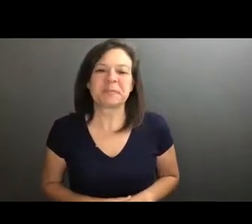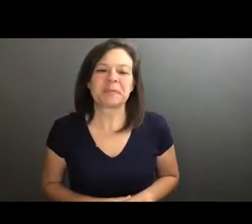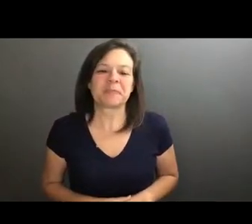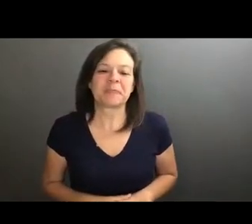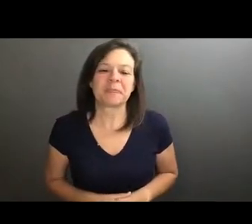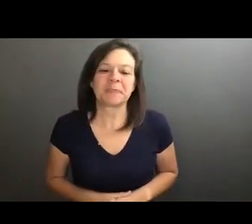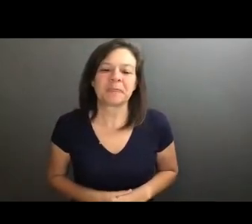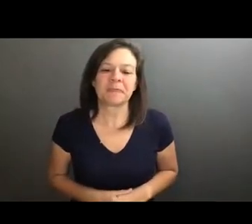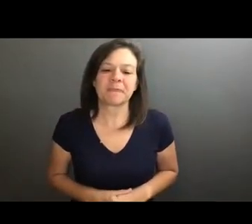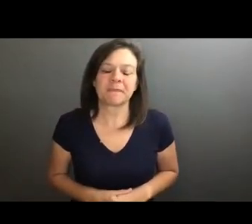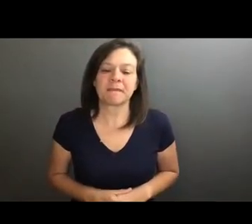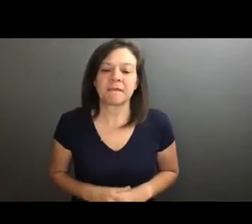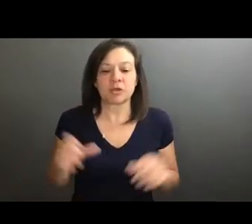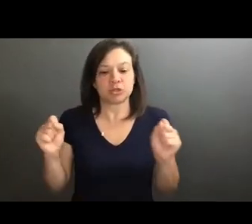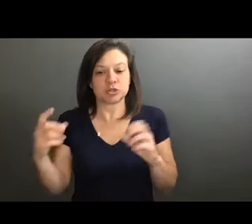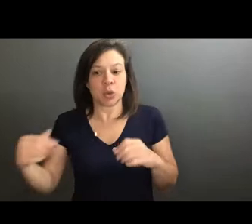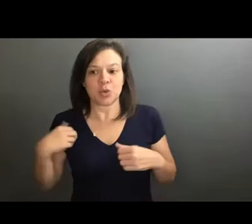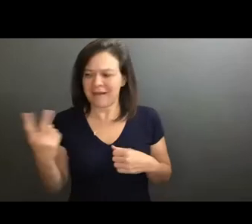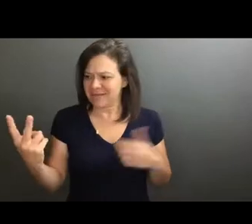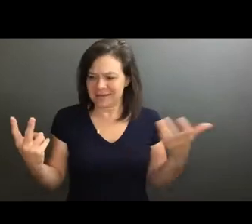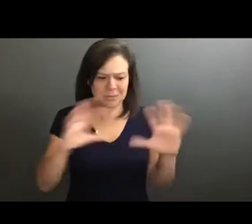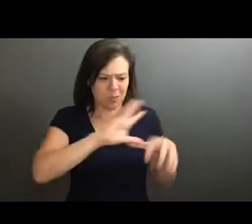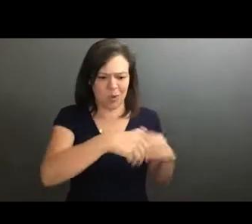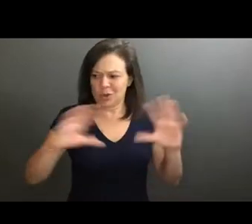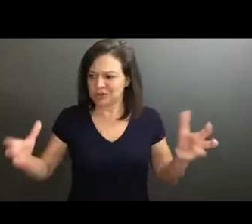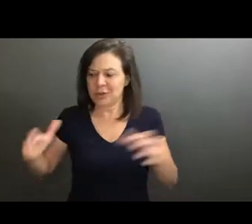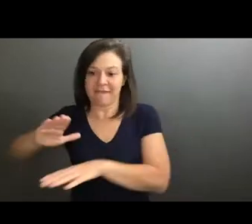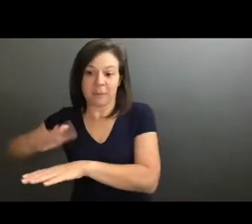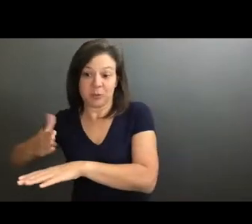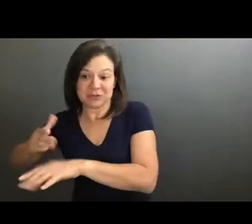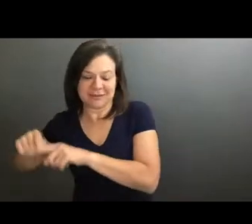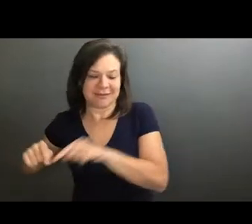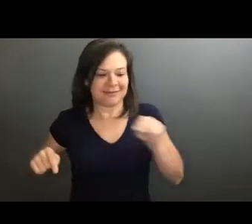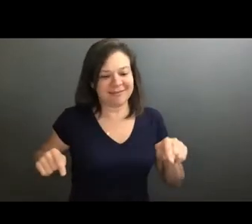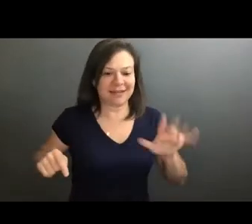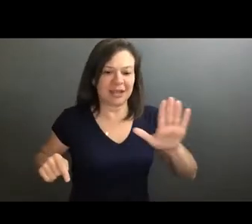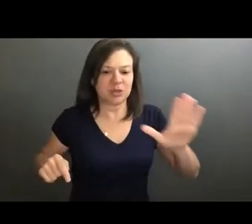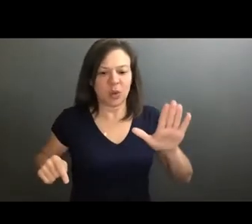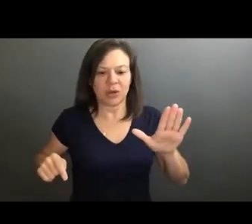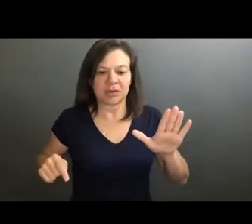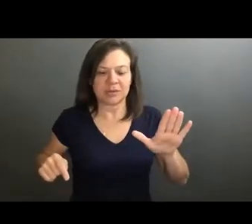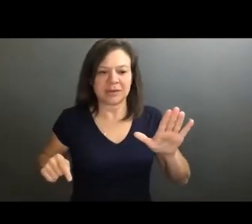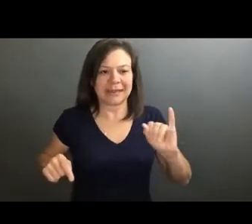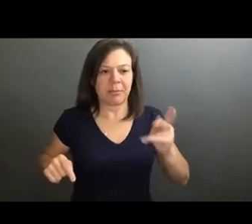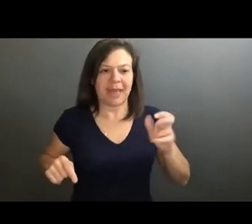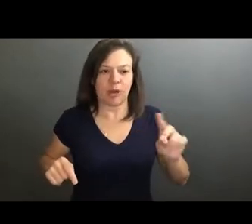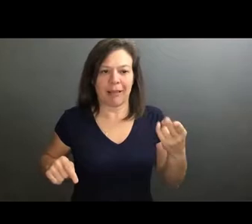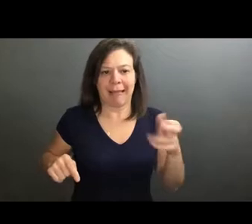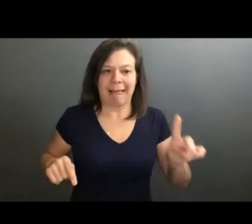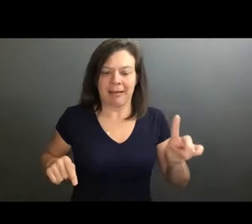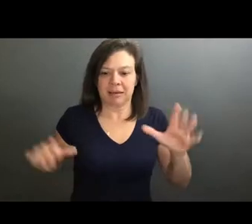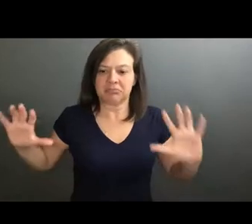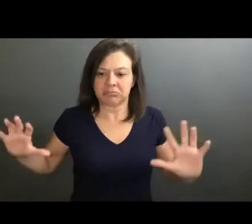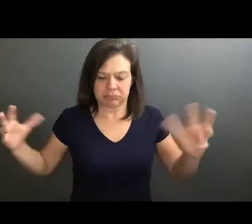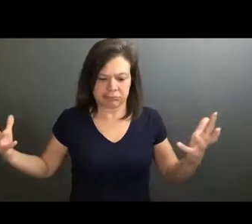so much. have these two worlds, you have your musical side, and you have, you know, your side with your impaired left hand. And